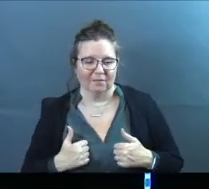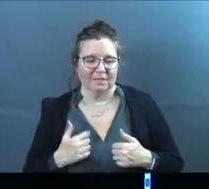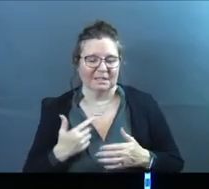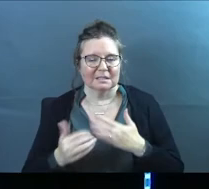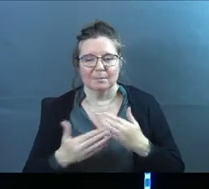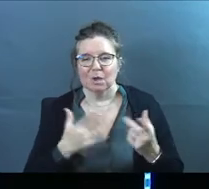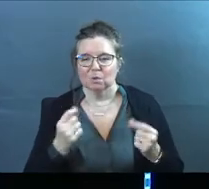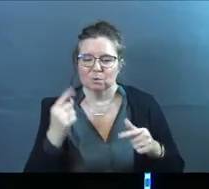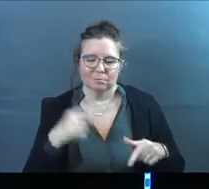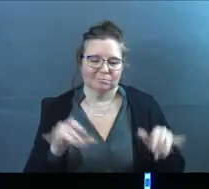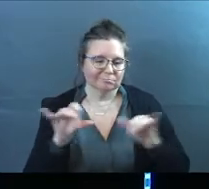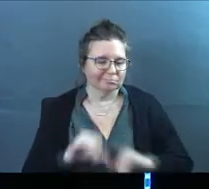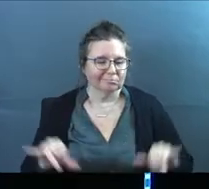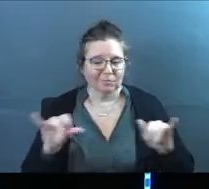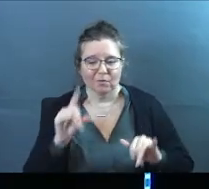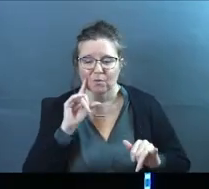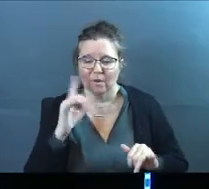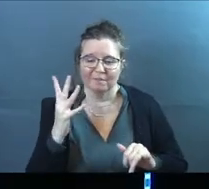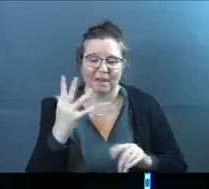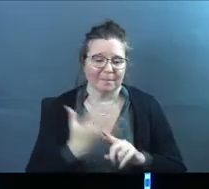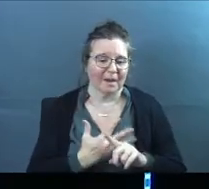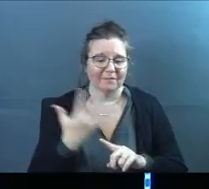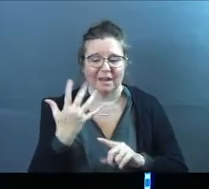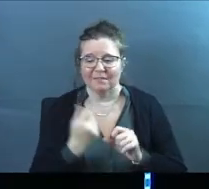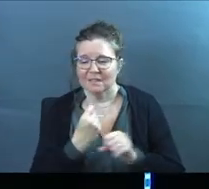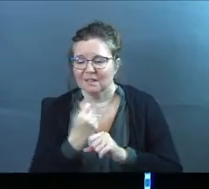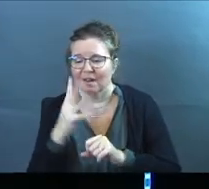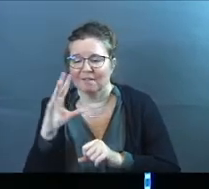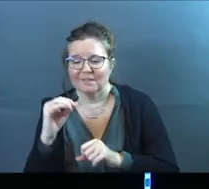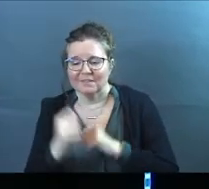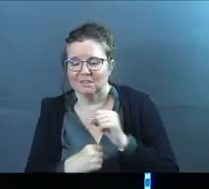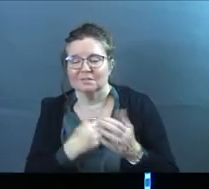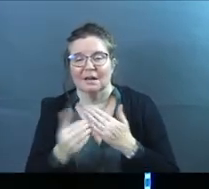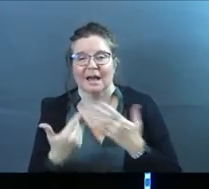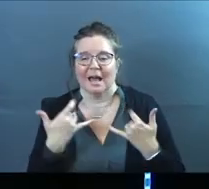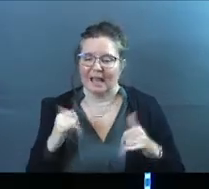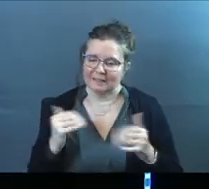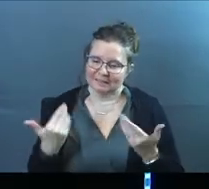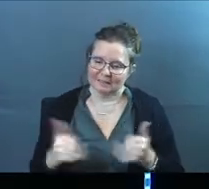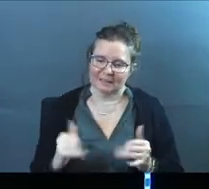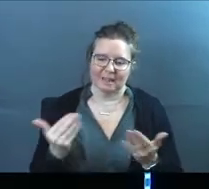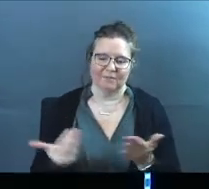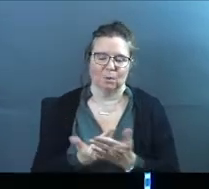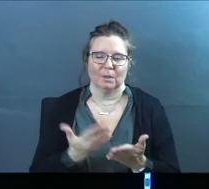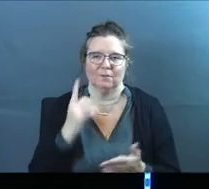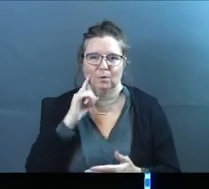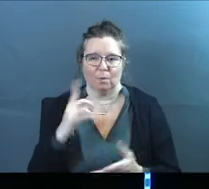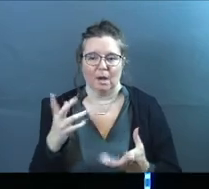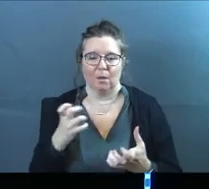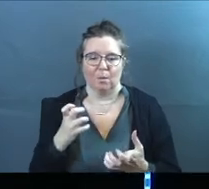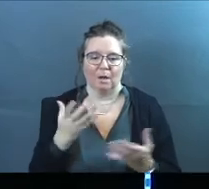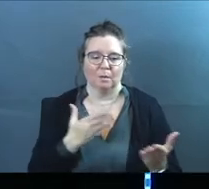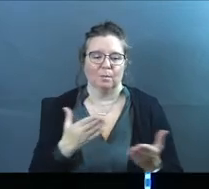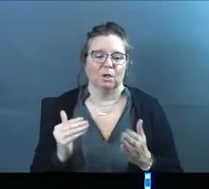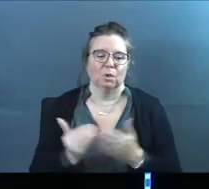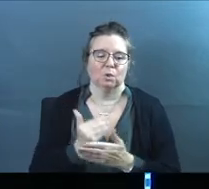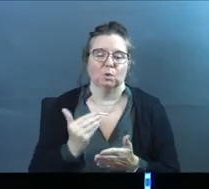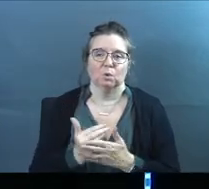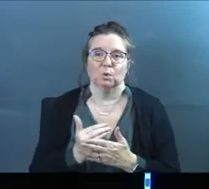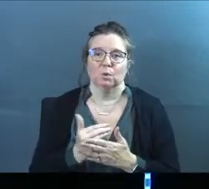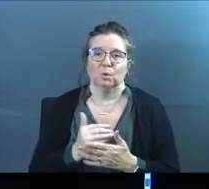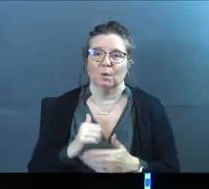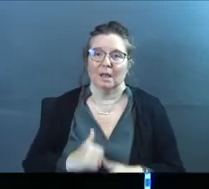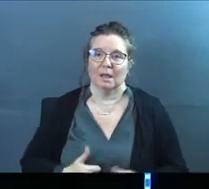It doesn't matter if you've been doing this for five months, for five years, or 50 years. I've got new things for you. I want to bring new